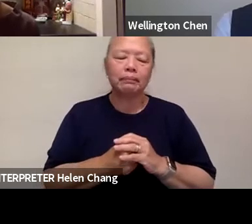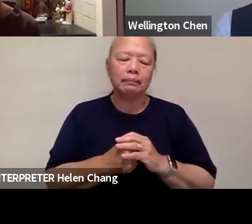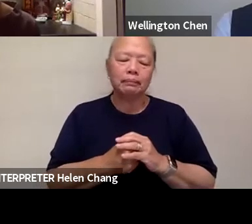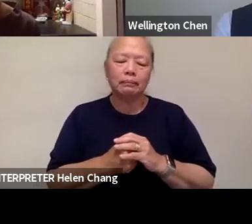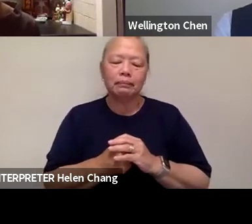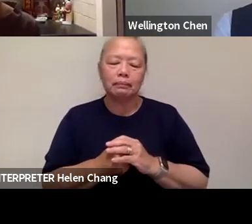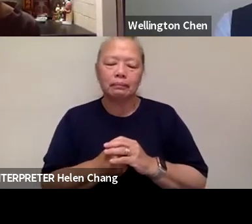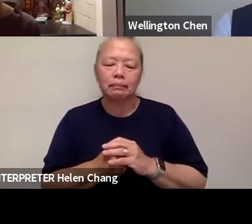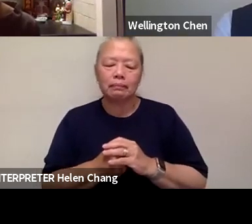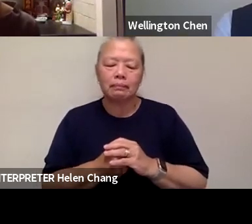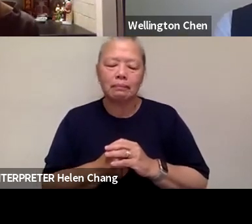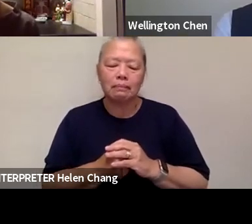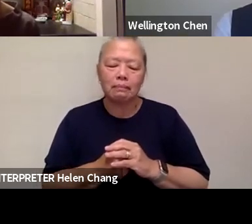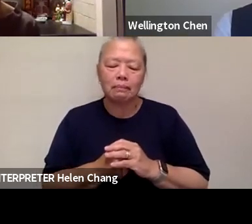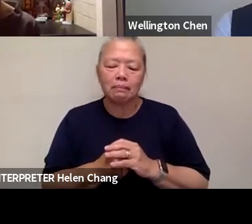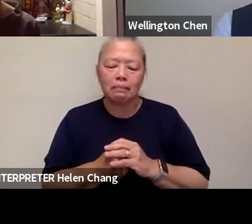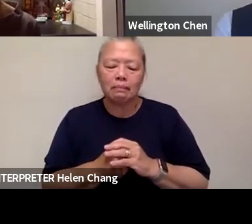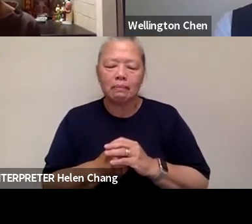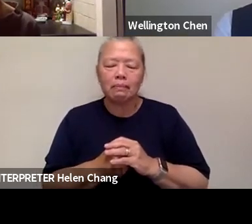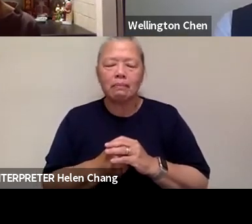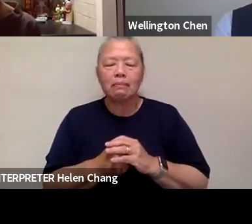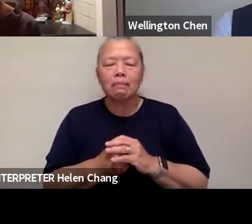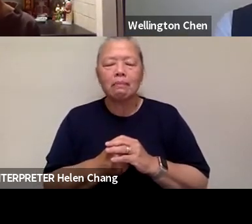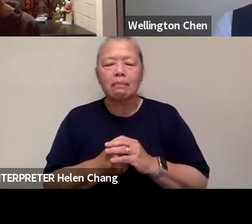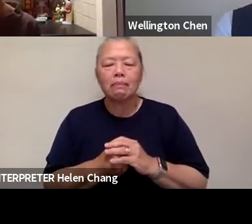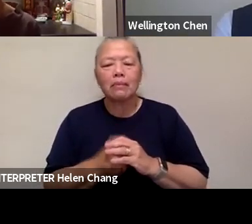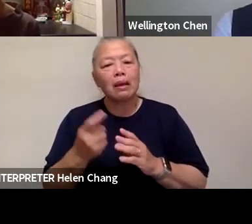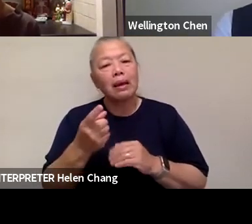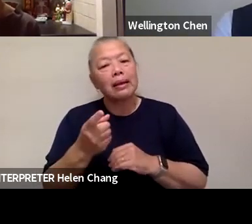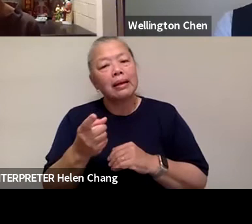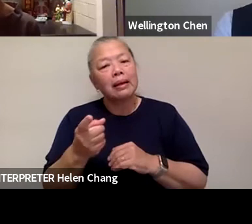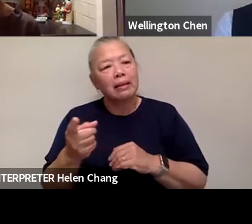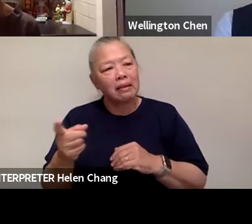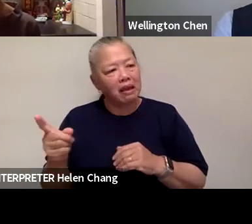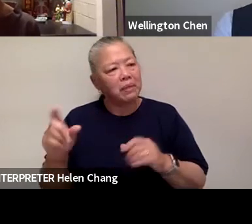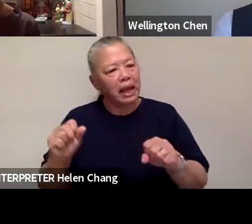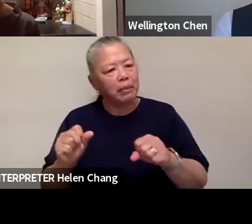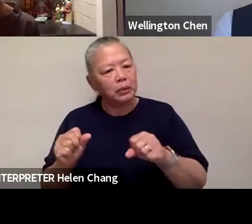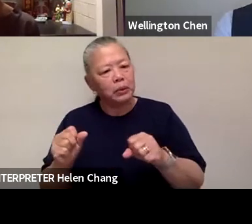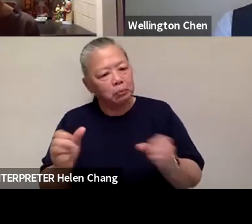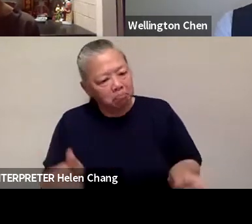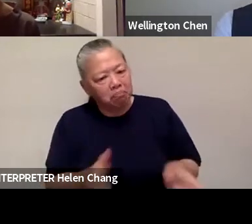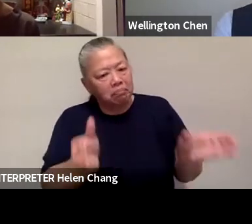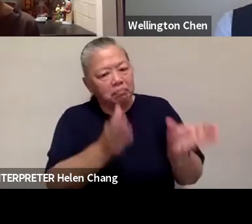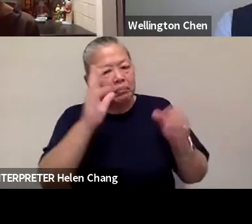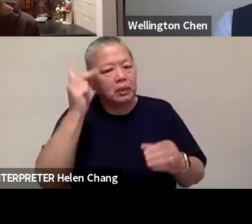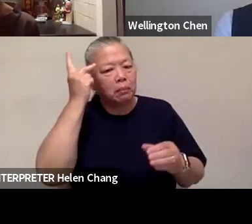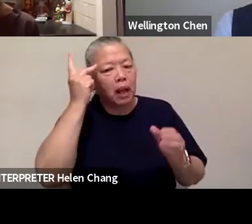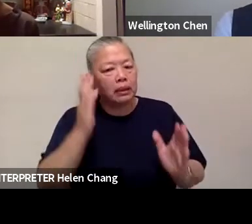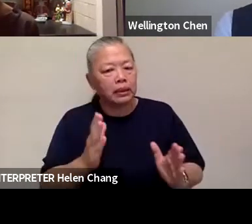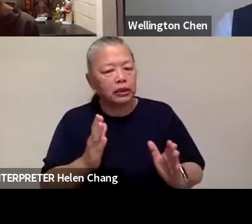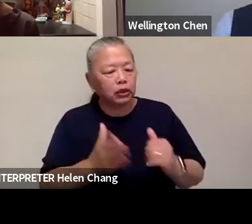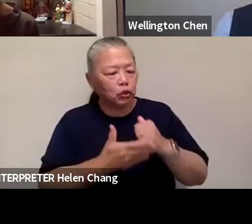able to push the politicians into understanding the special needs of